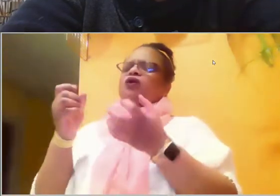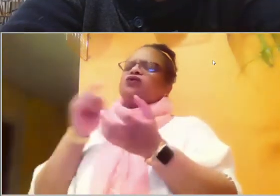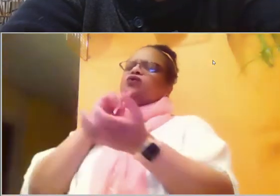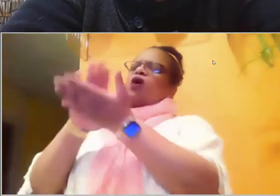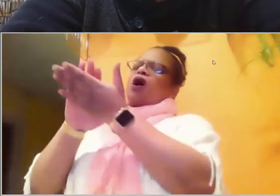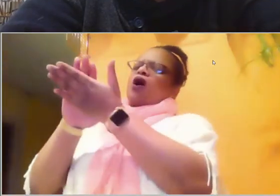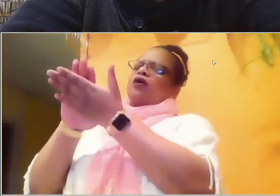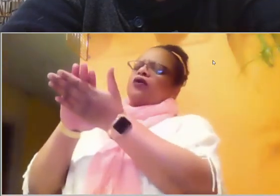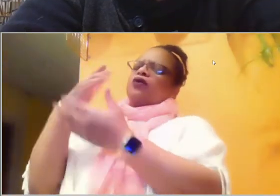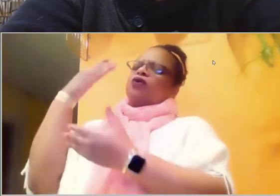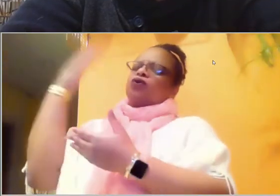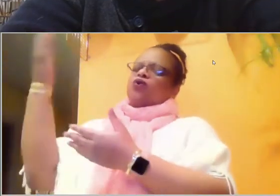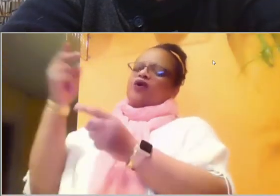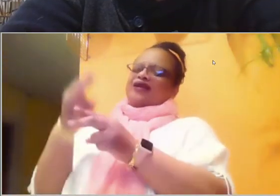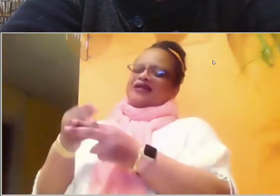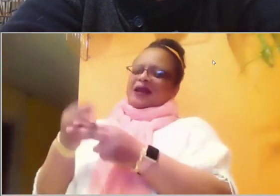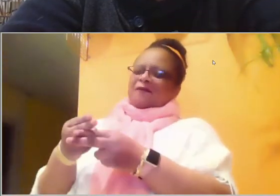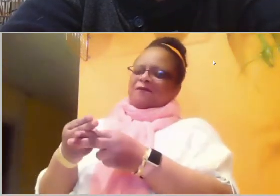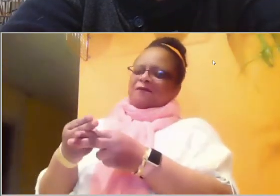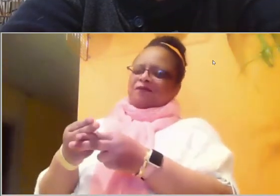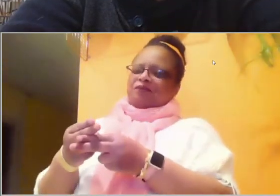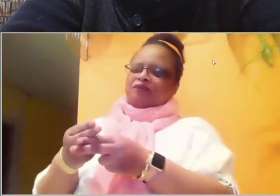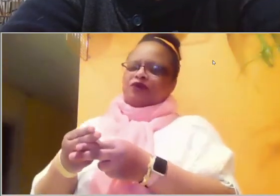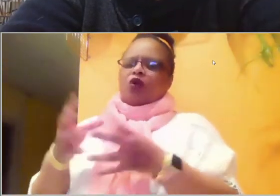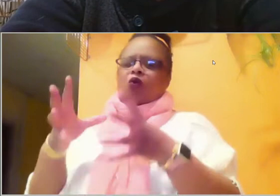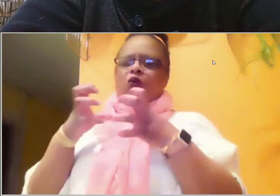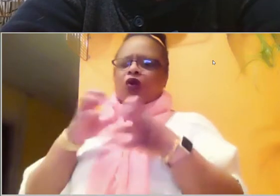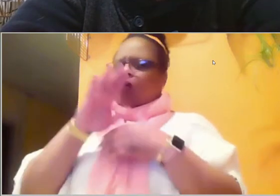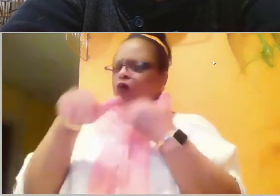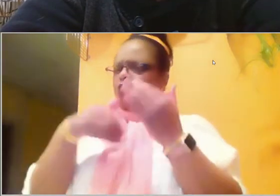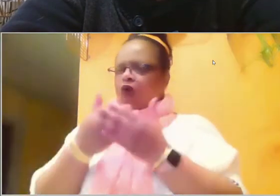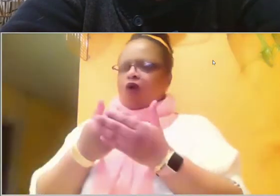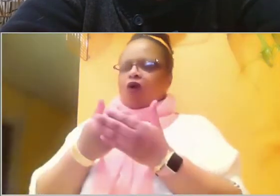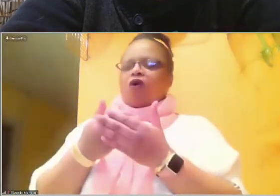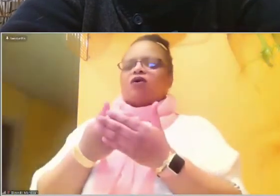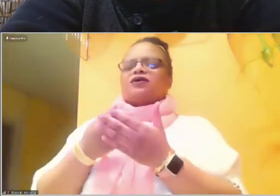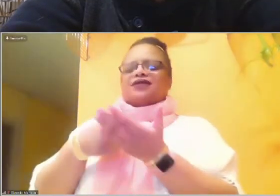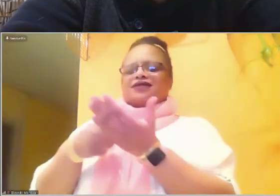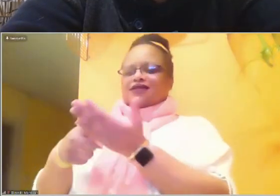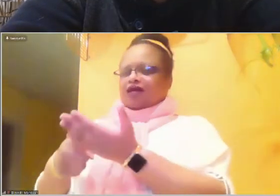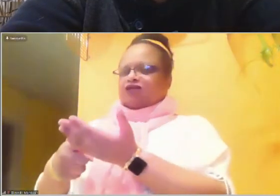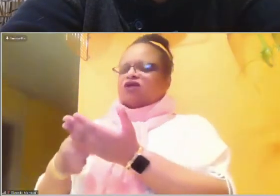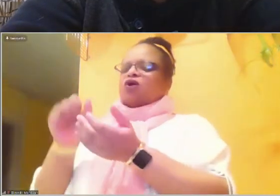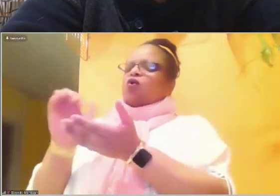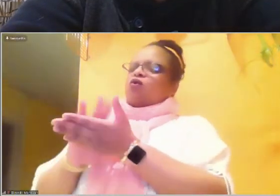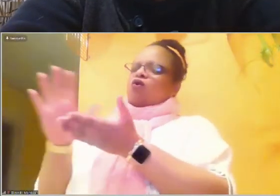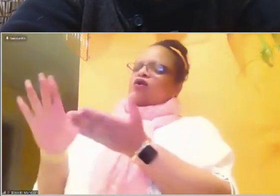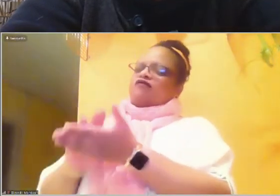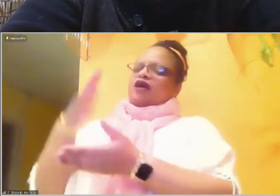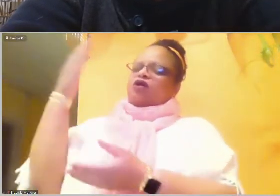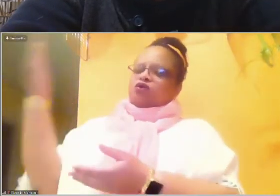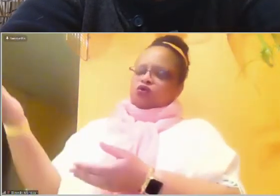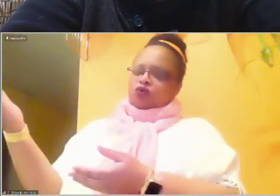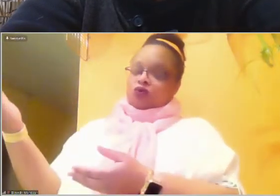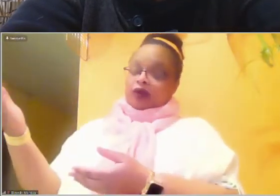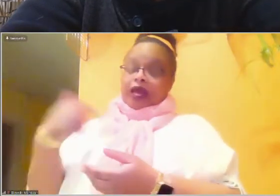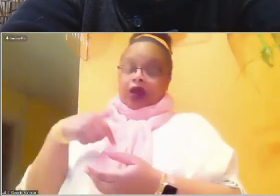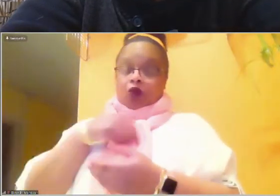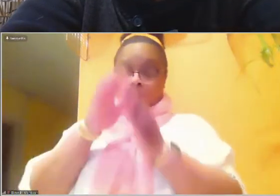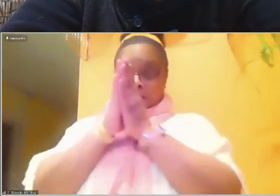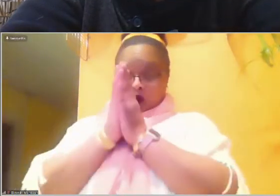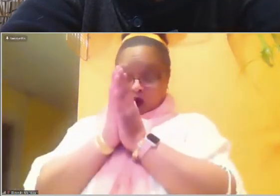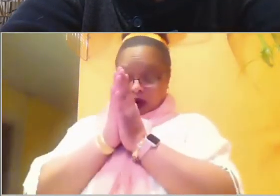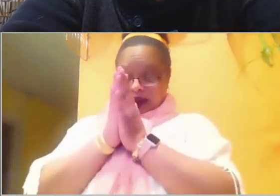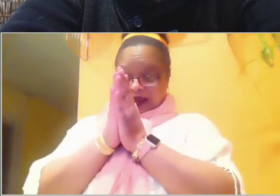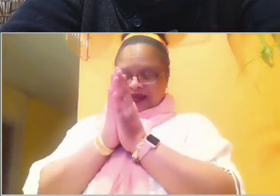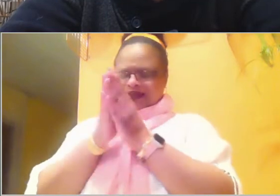the things that are spoken, um, be a sweet aroma to you. Father, we pray that, um, as we are